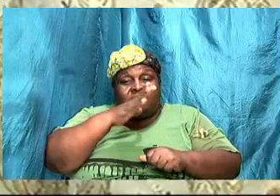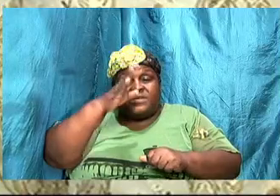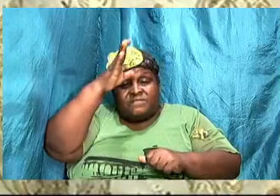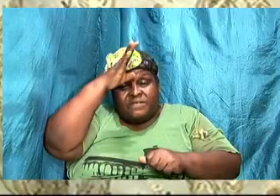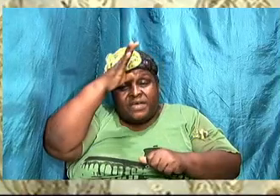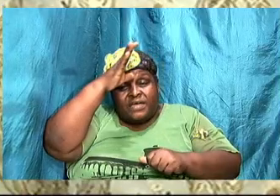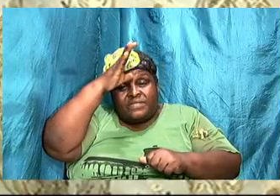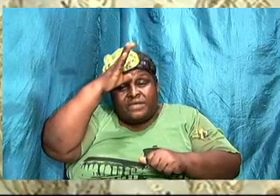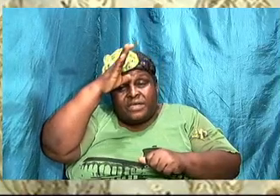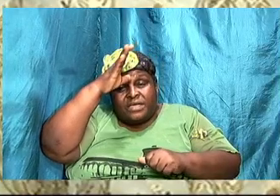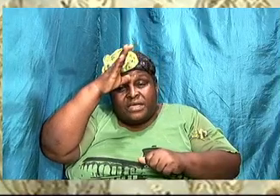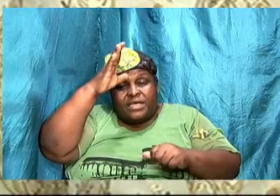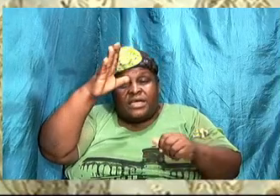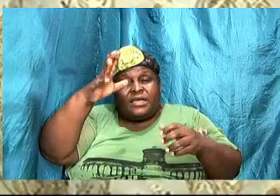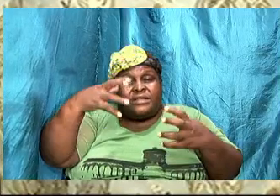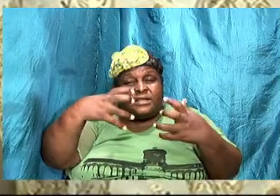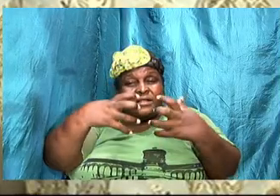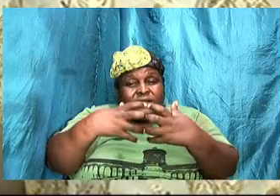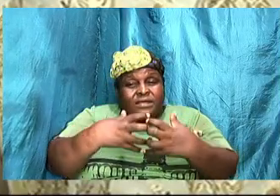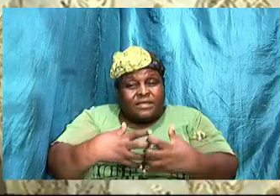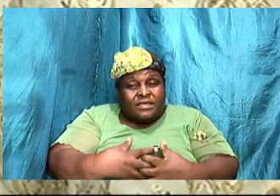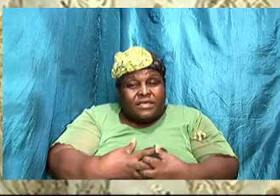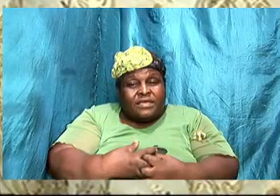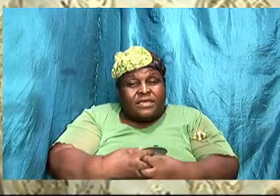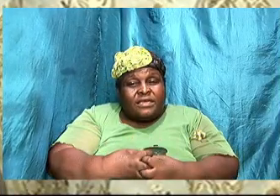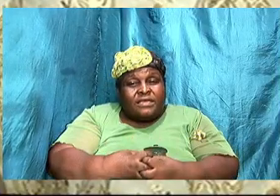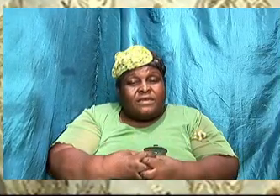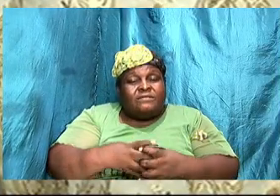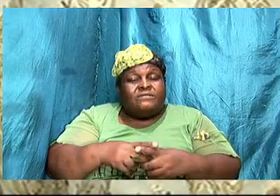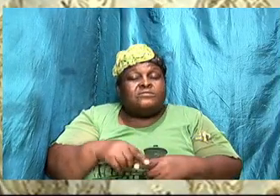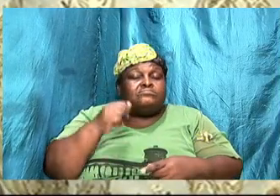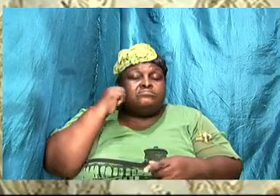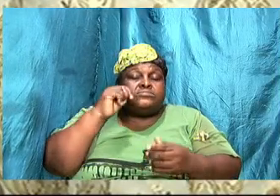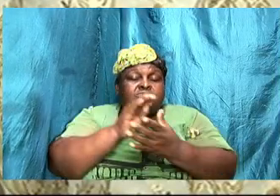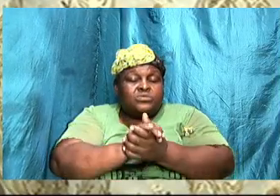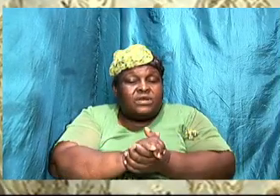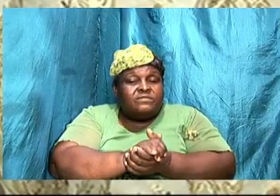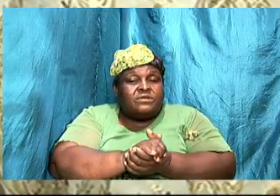you think the adversary want to see a husband and a wife living in harmony